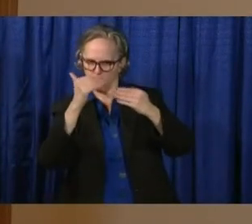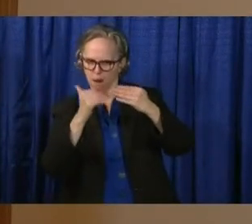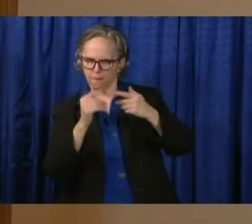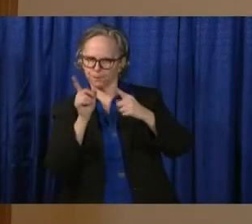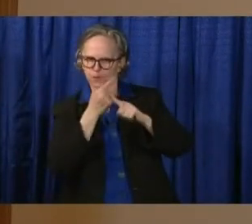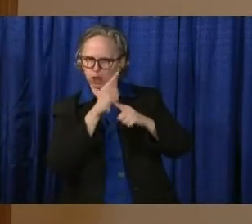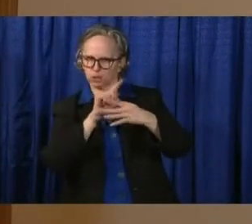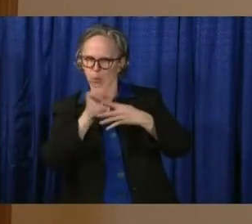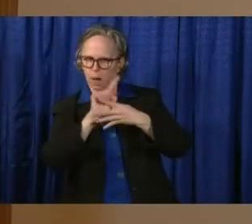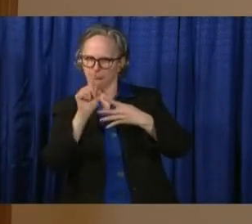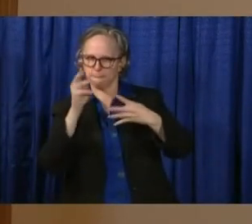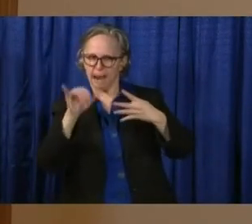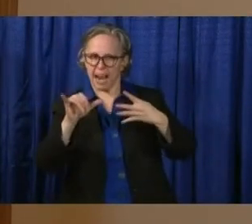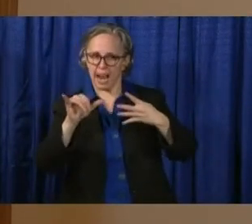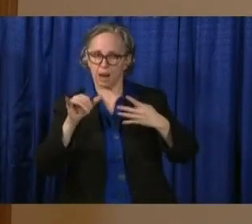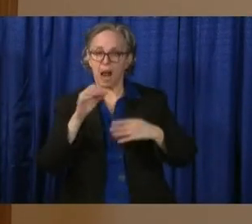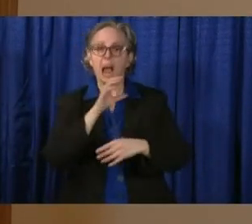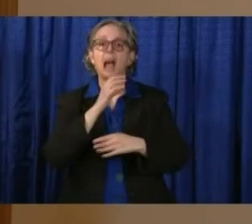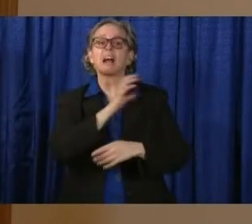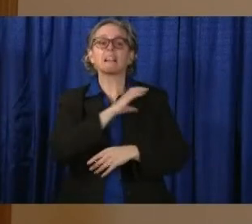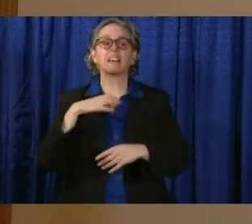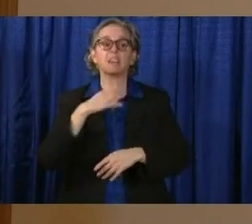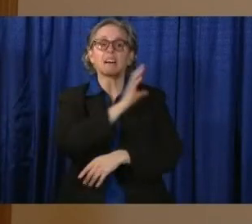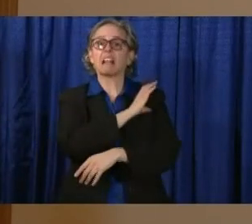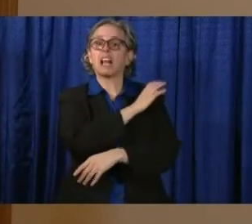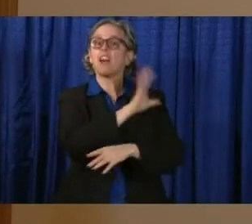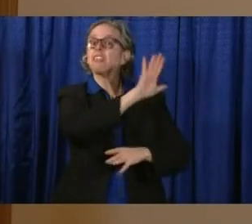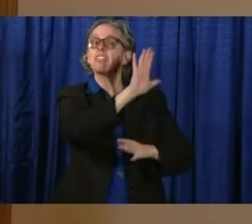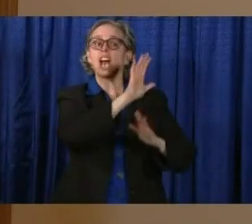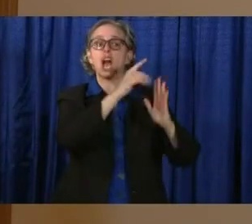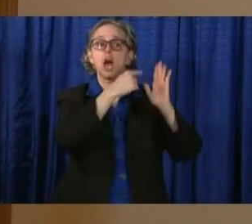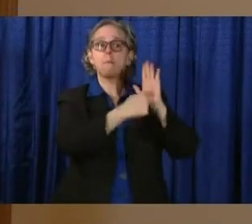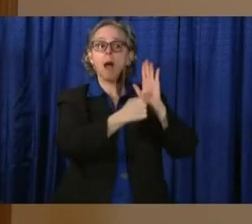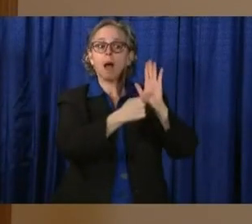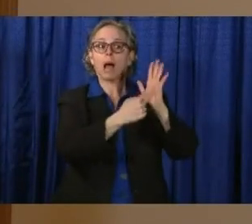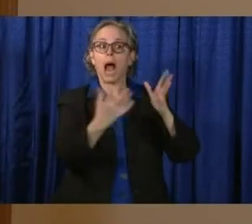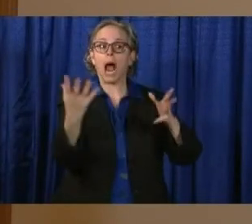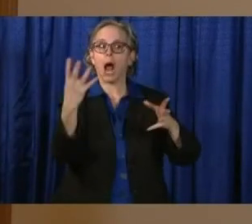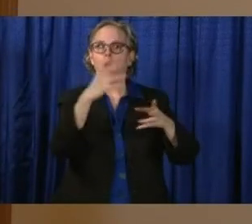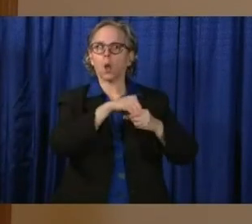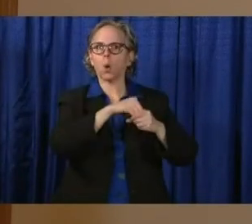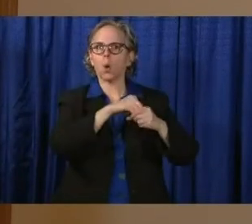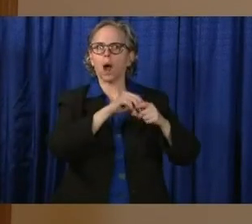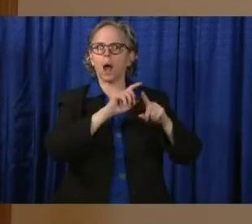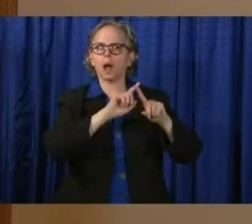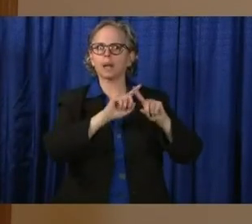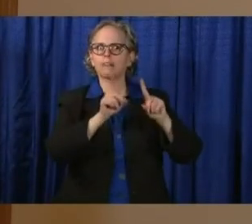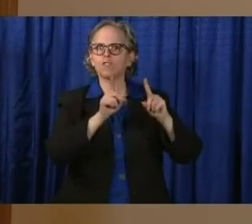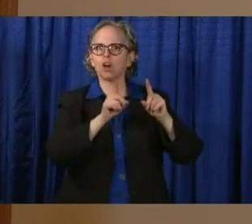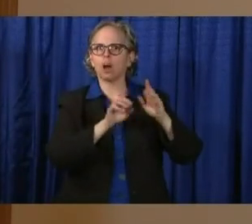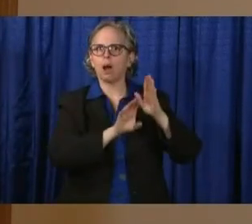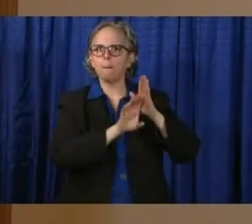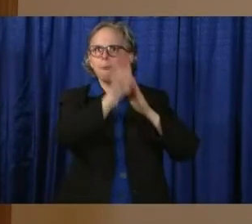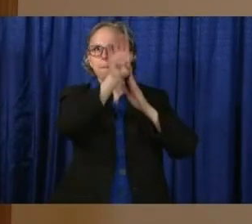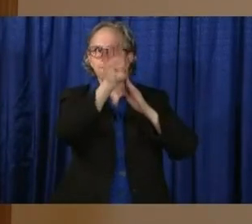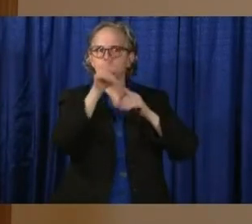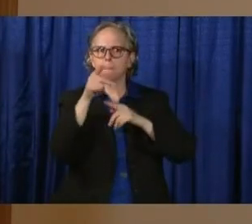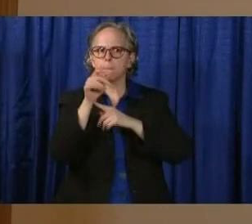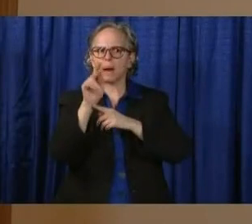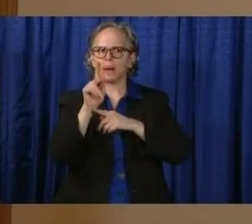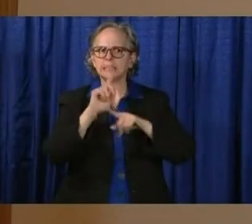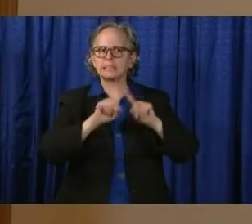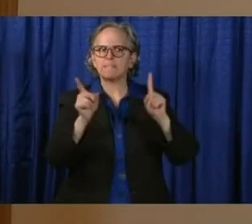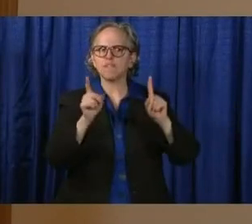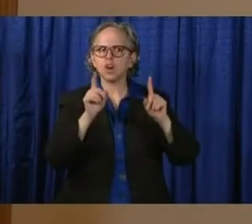Clinic's modeling took into account a different peak on the social distancing. People at